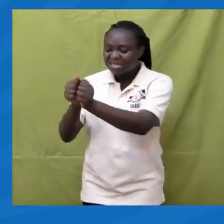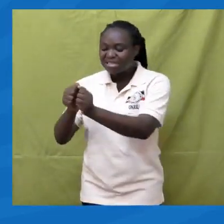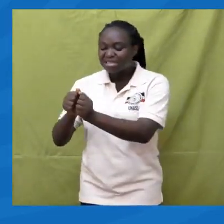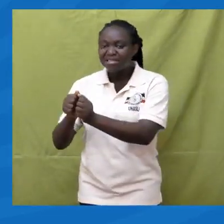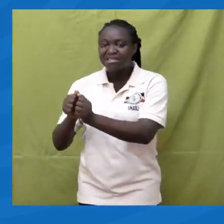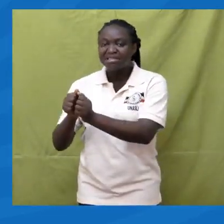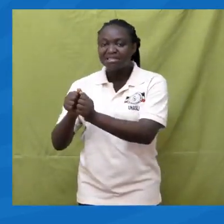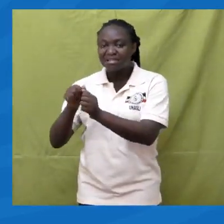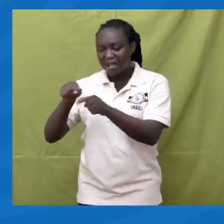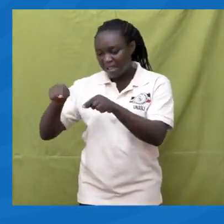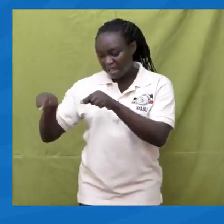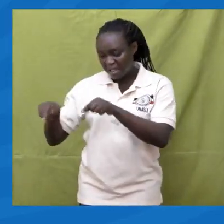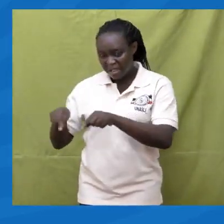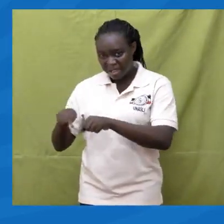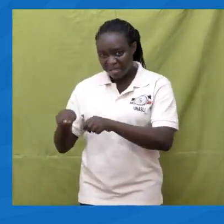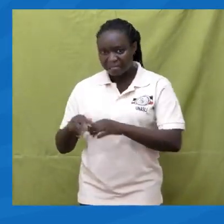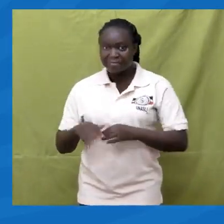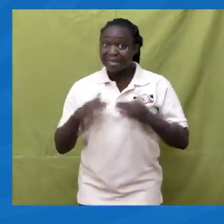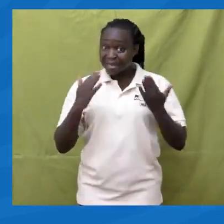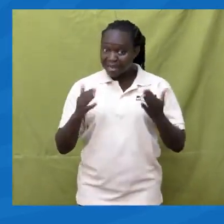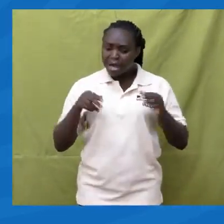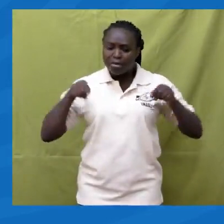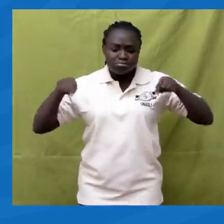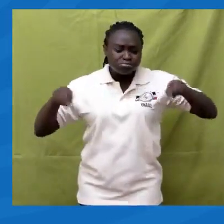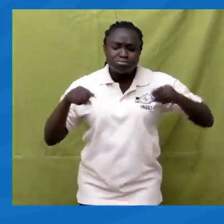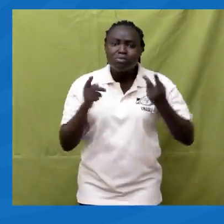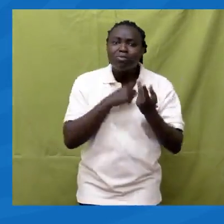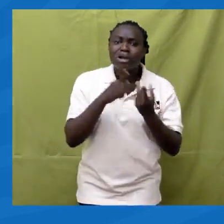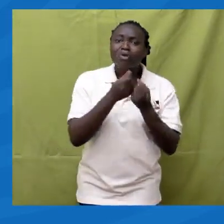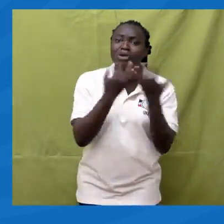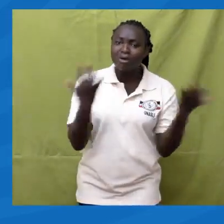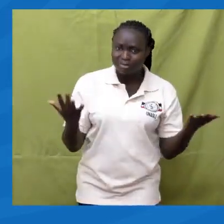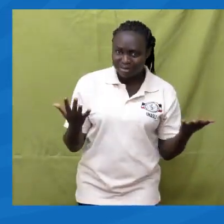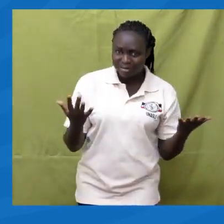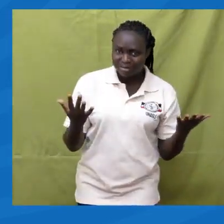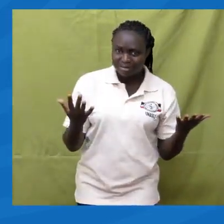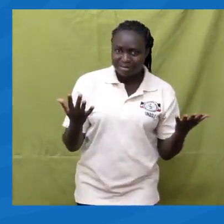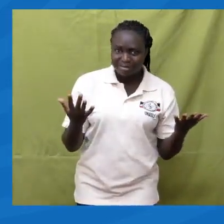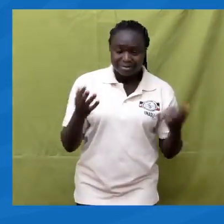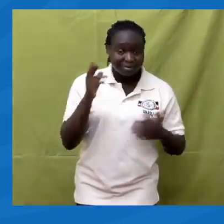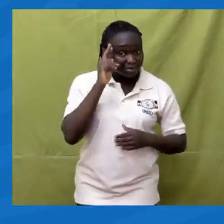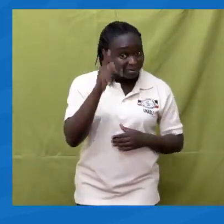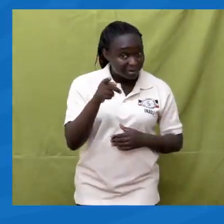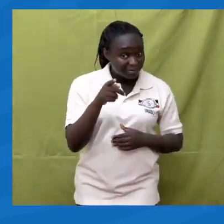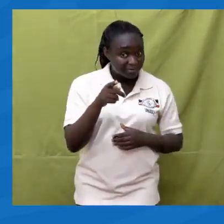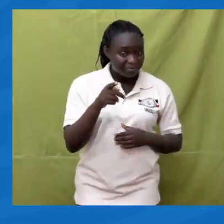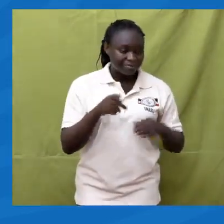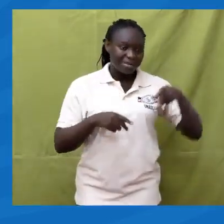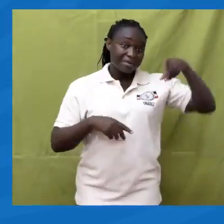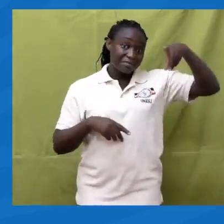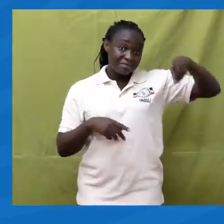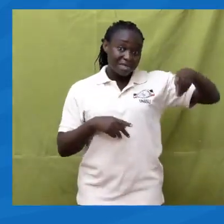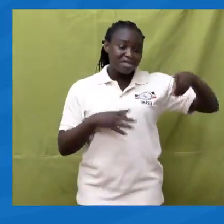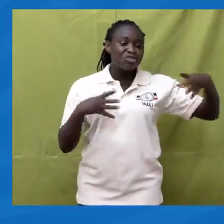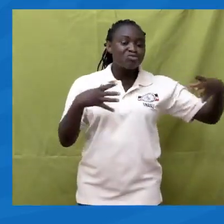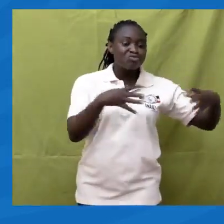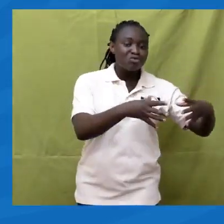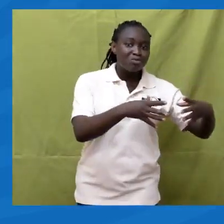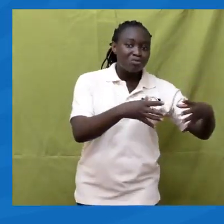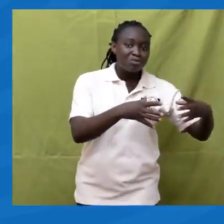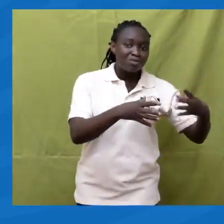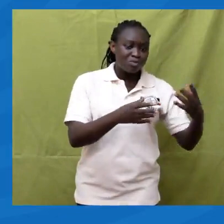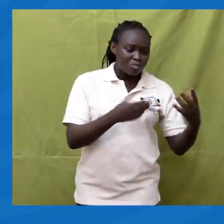Let's count the members together Set P For set P